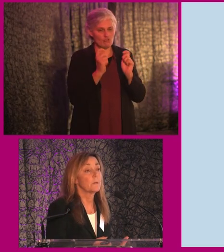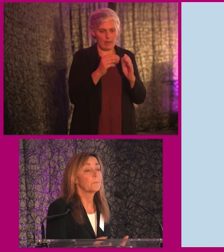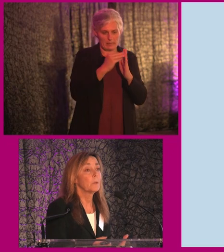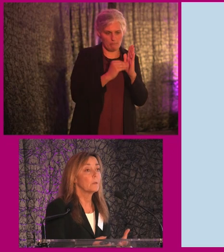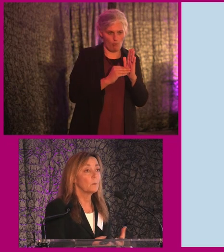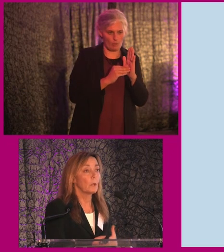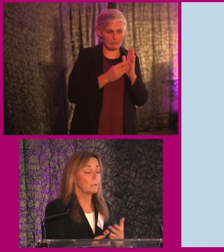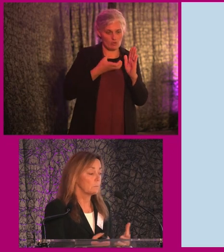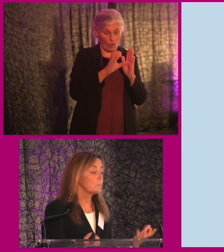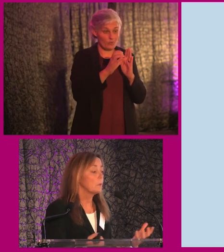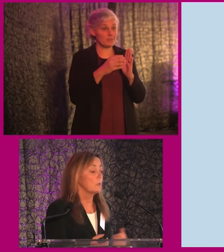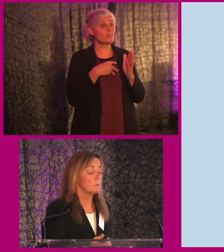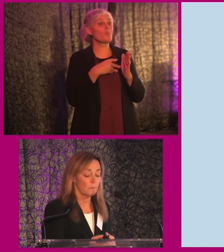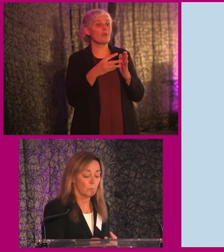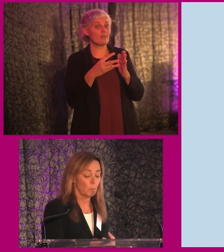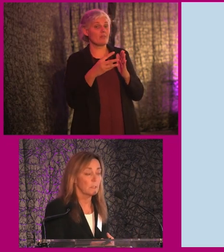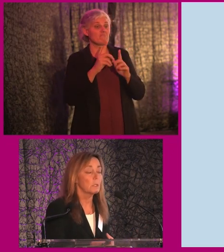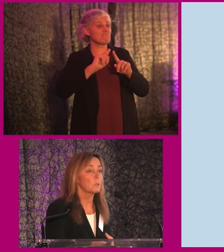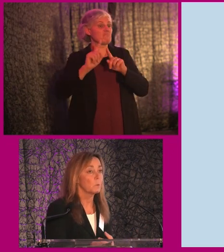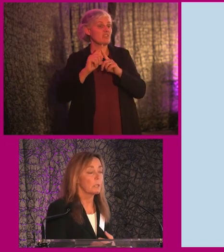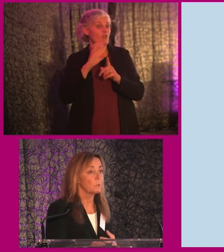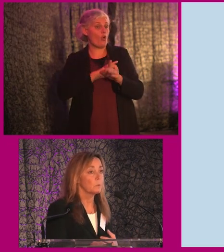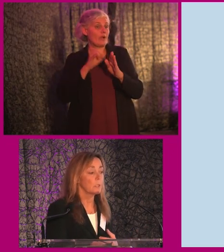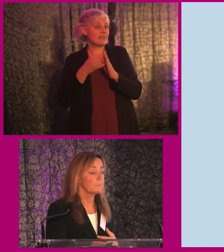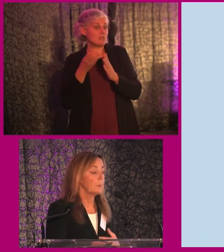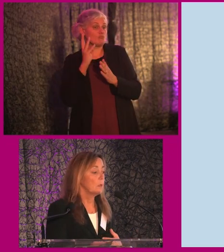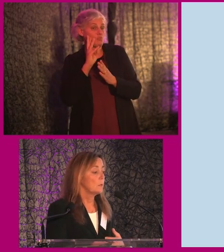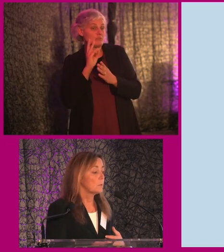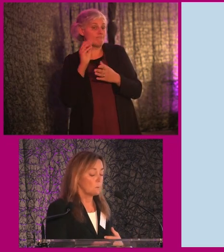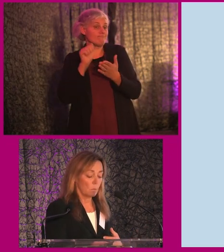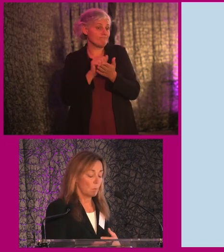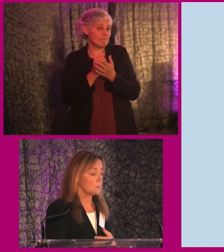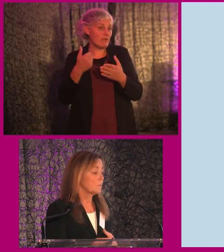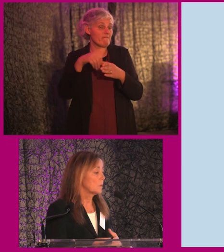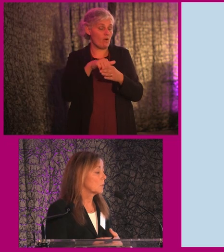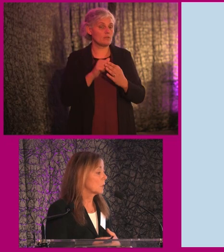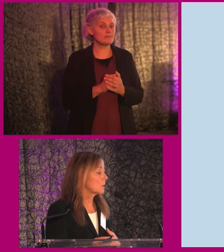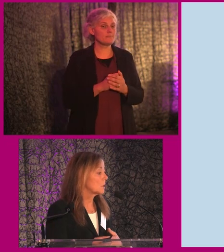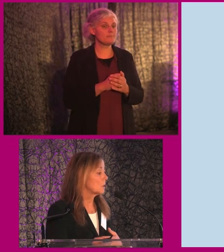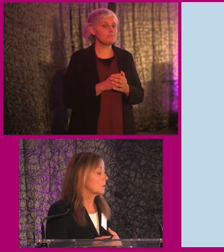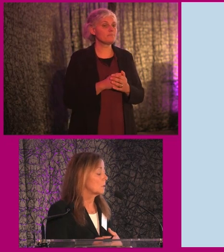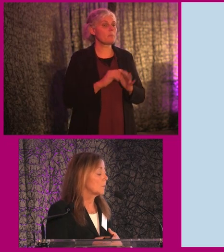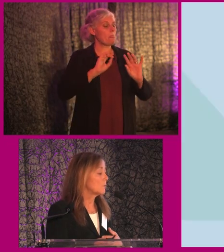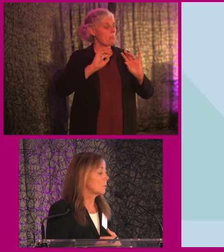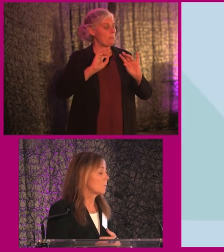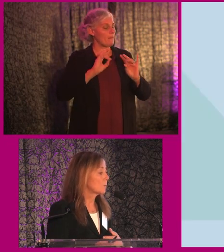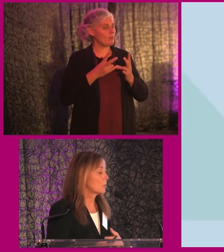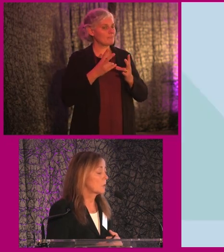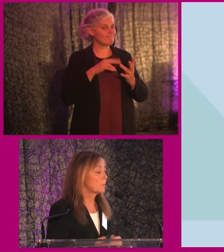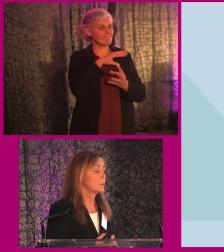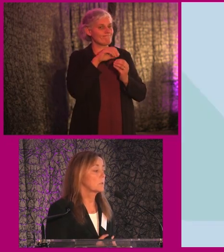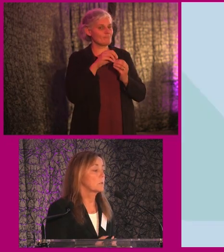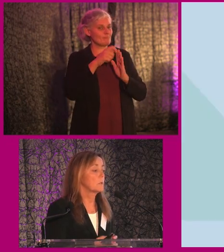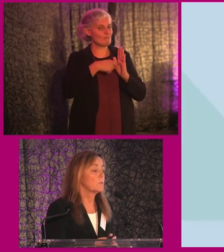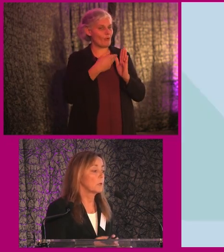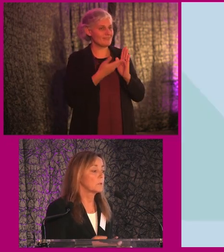when different organizations would like to do that. So that was a very quick overview of that project.